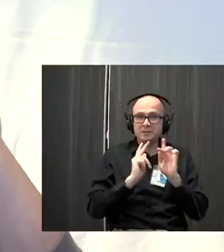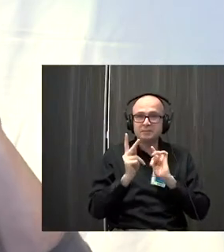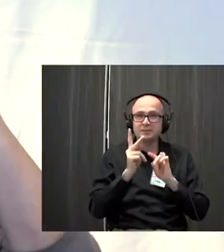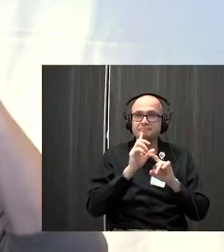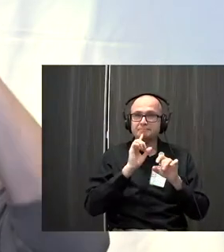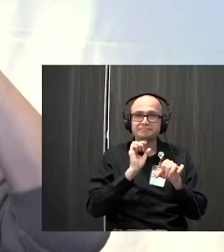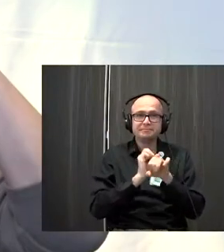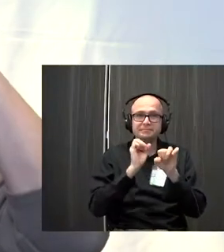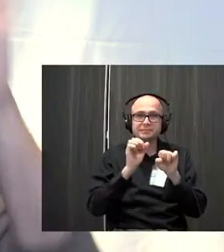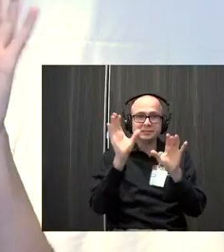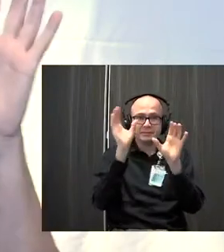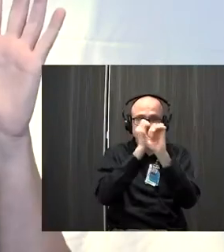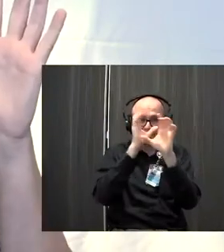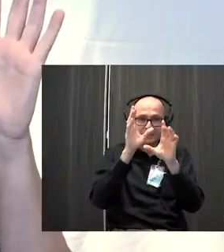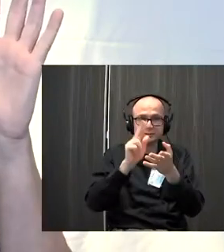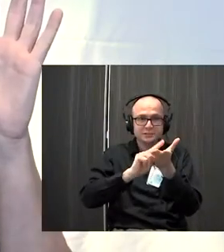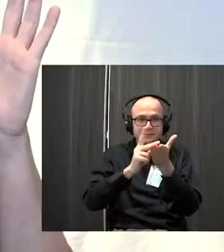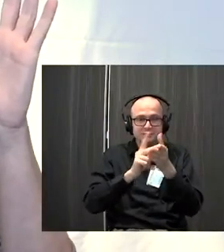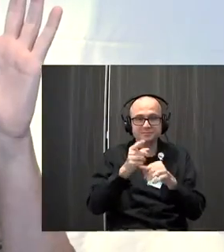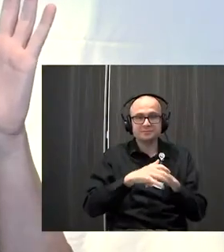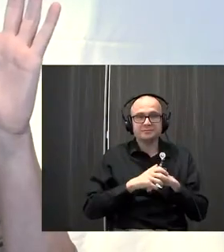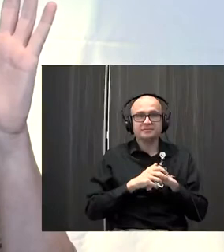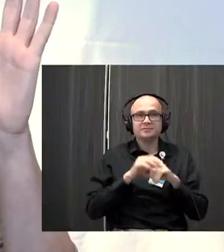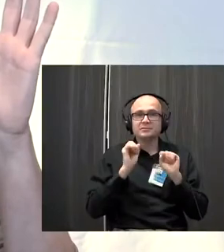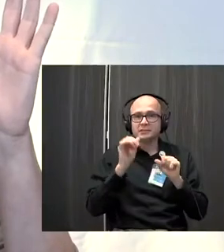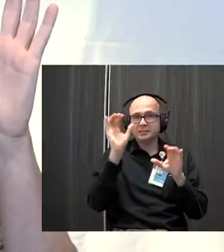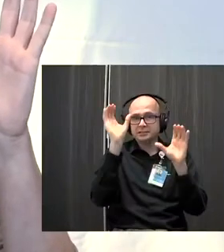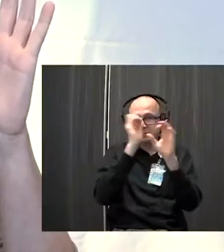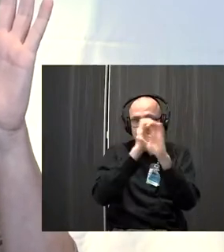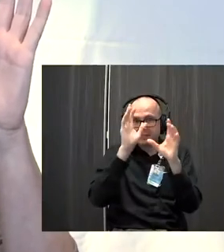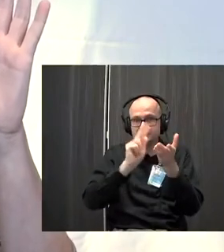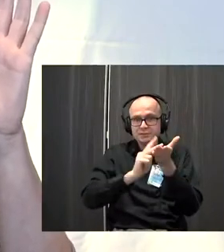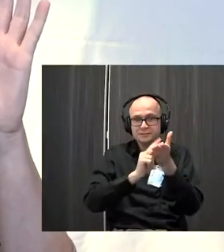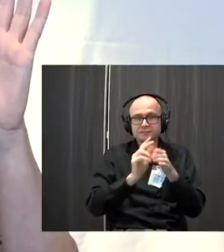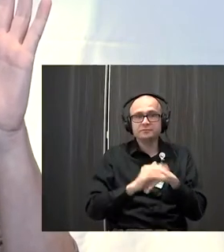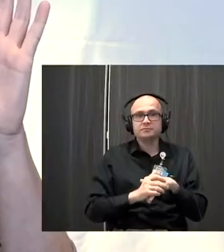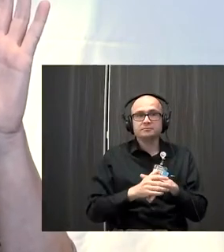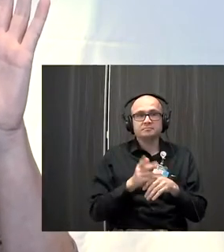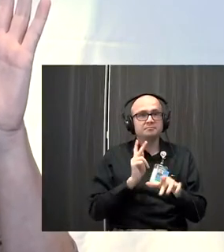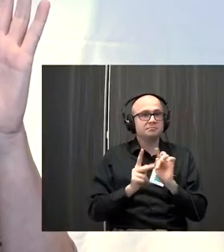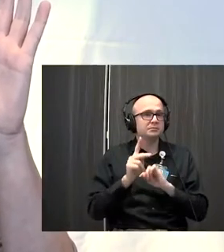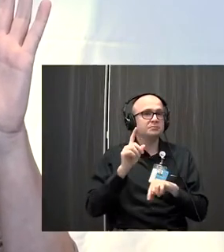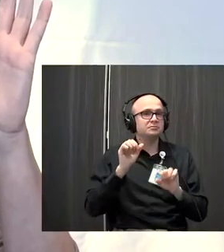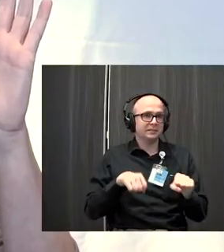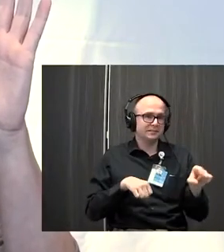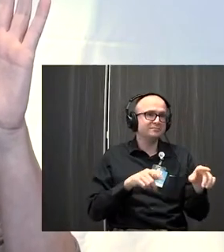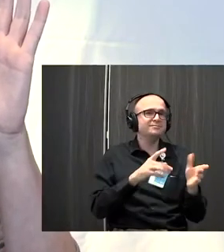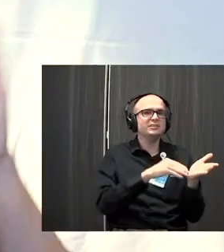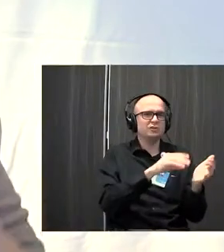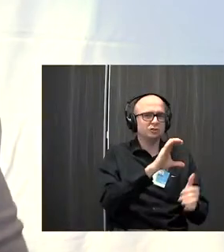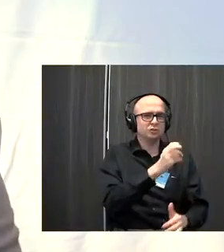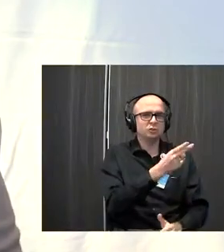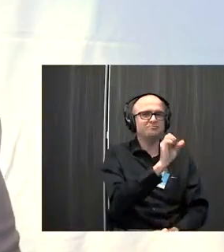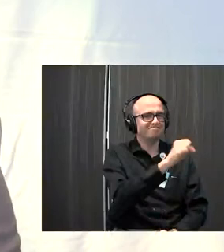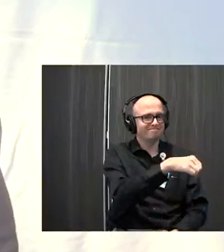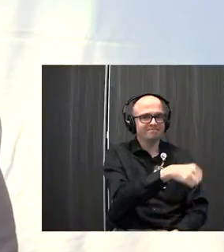to actually imagine their kitchen? Could you imagine your kitchen? Most people can. Dr. Chu's shaking his head. Most people can